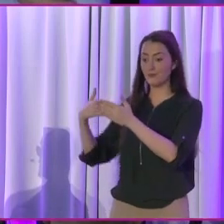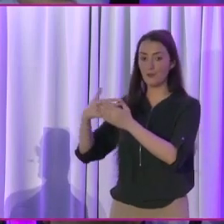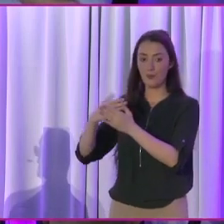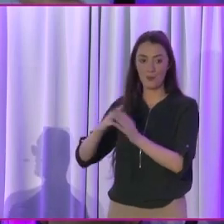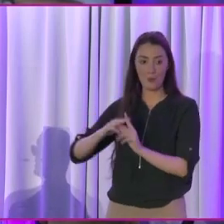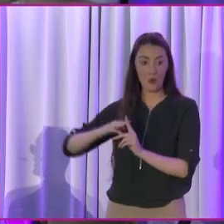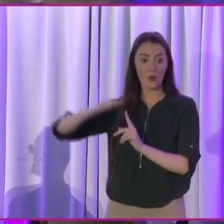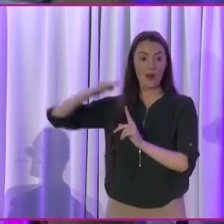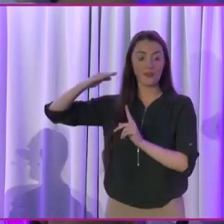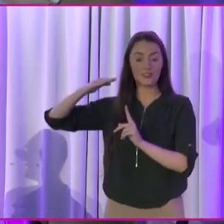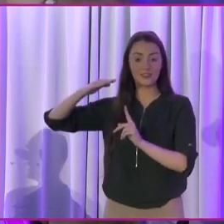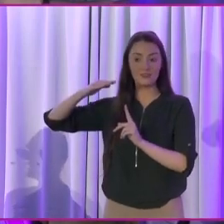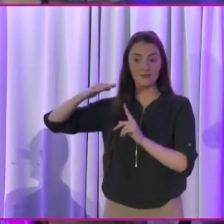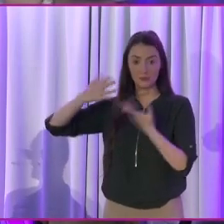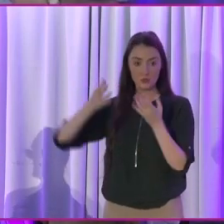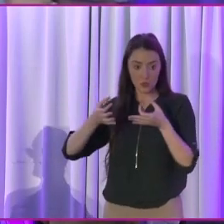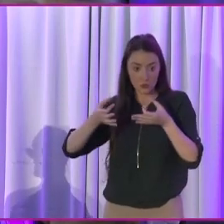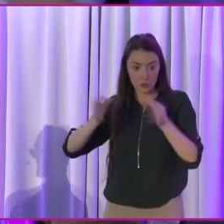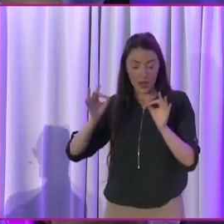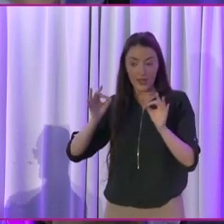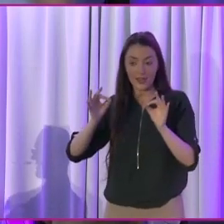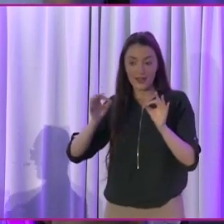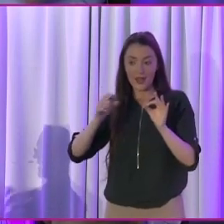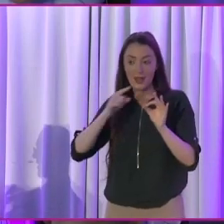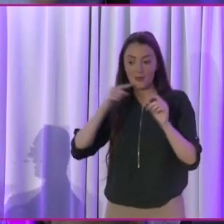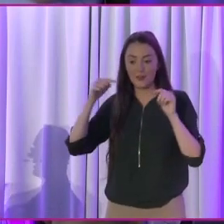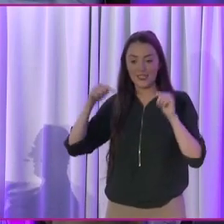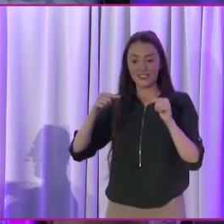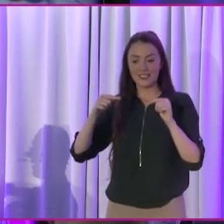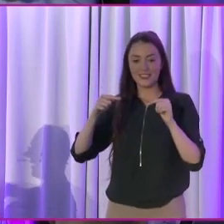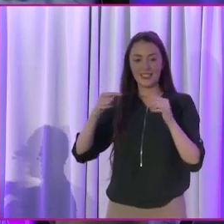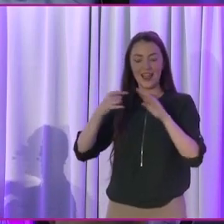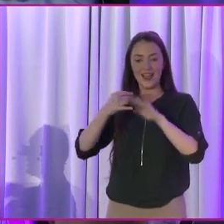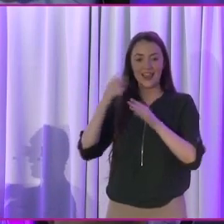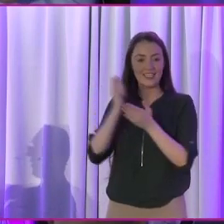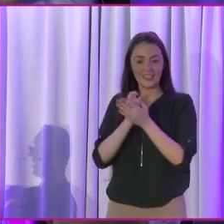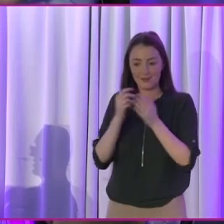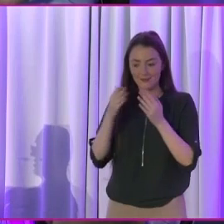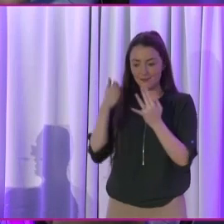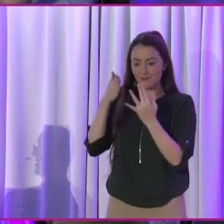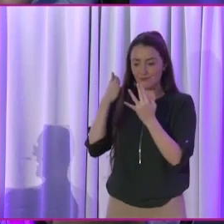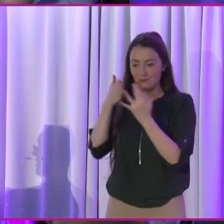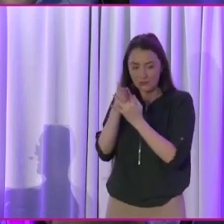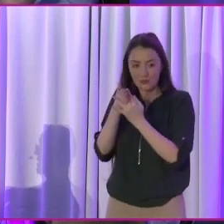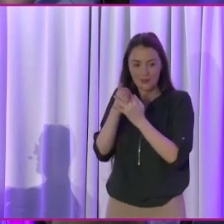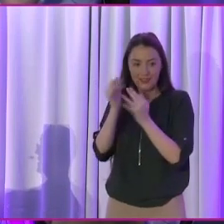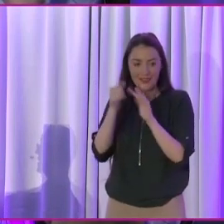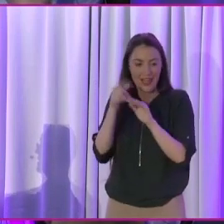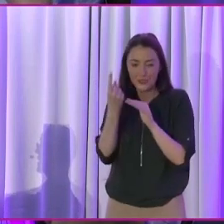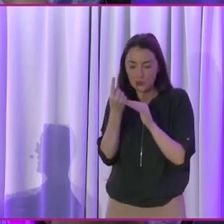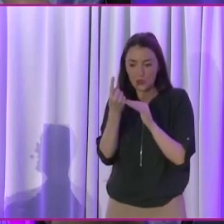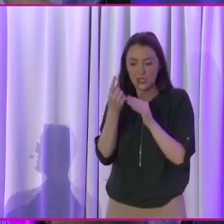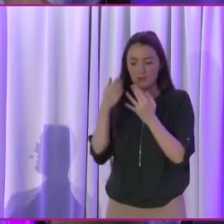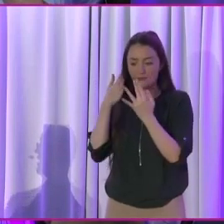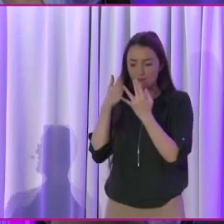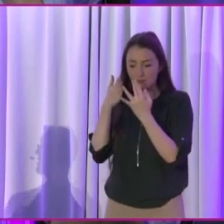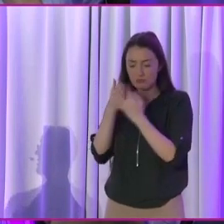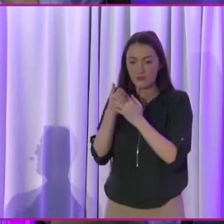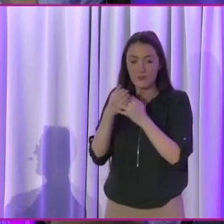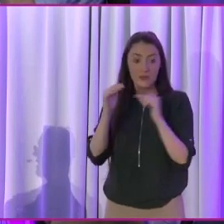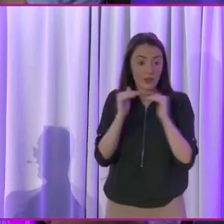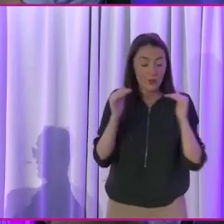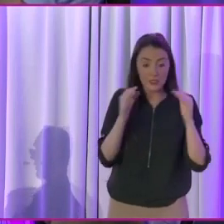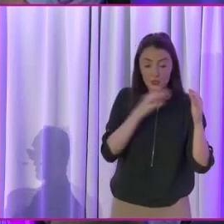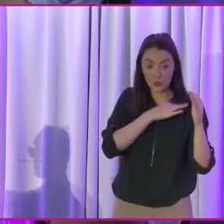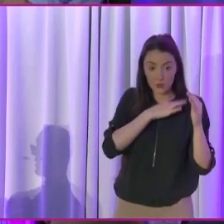and I think it's, it's, it's, is the last great equality barrier, equity barrier, not just equality, equity, because equality is grand,